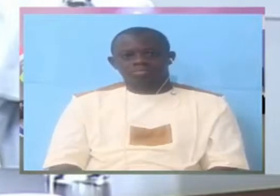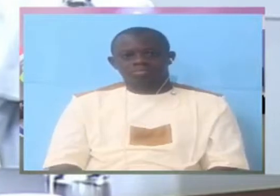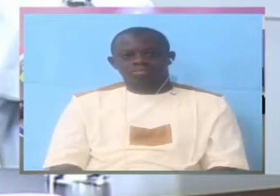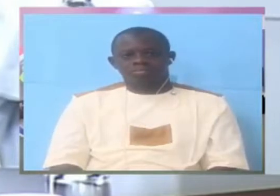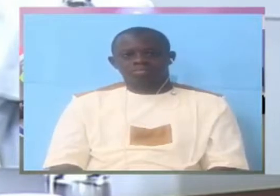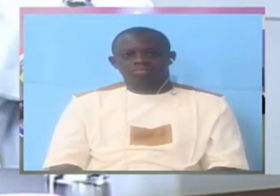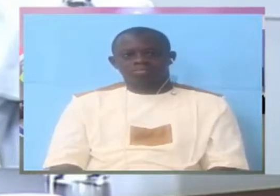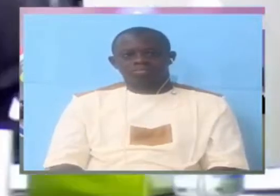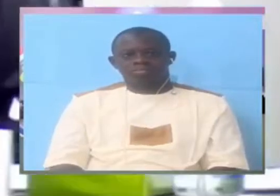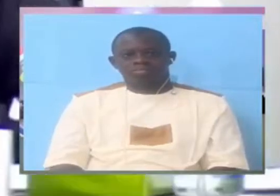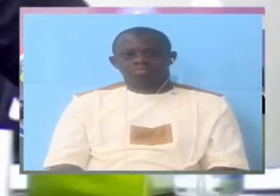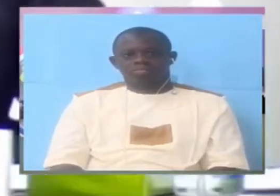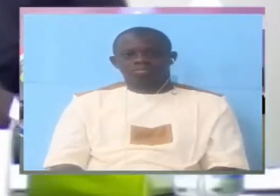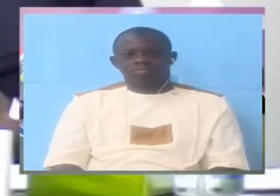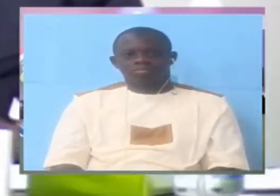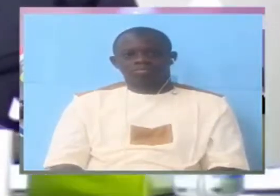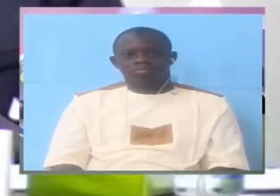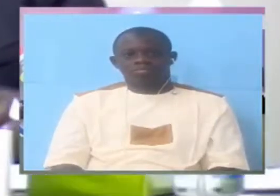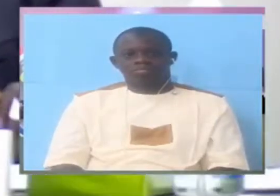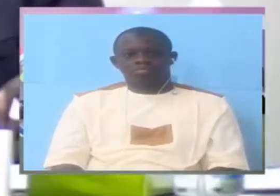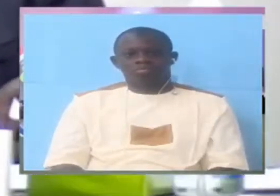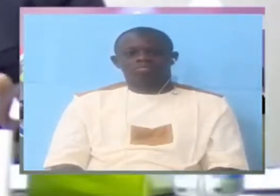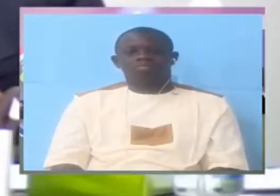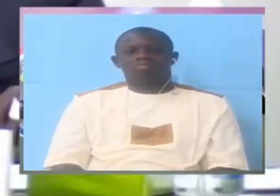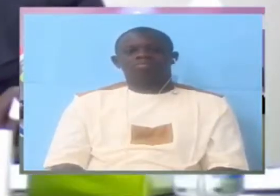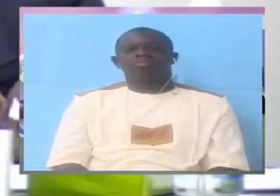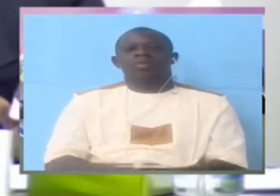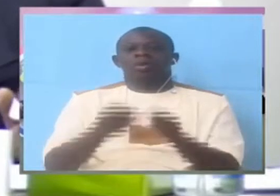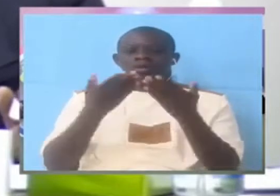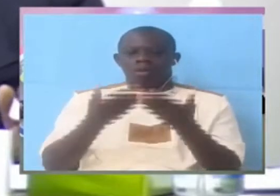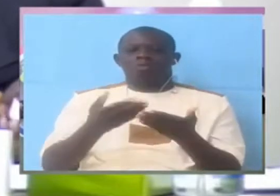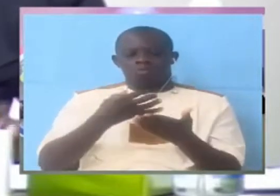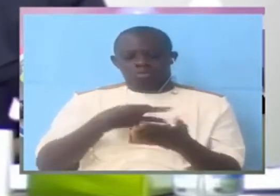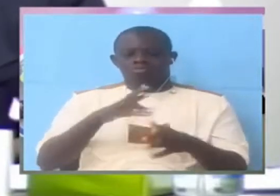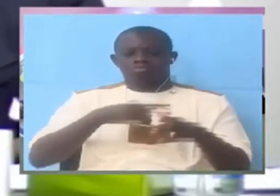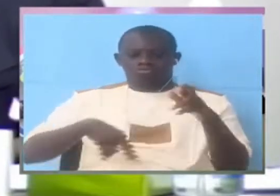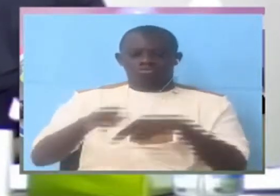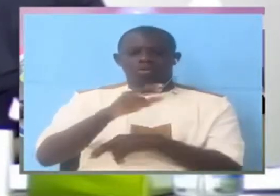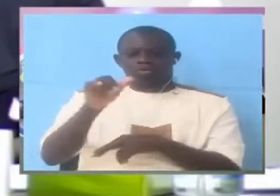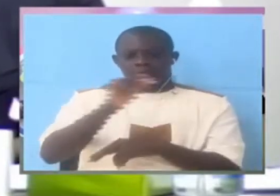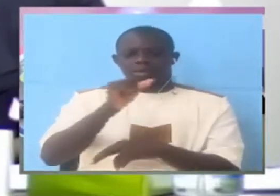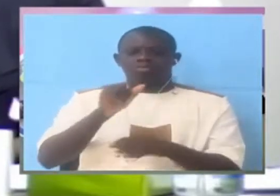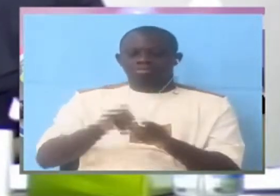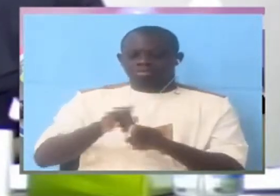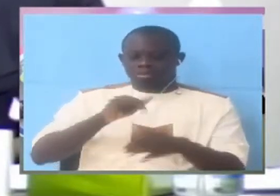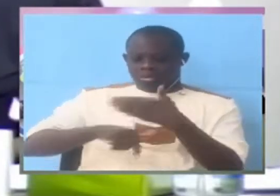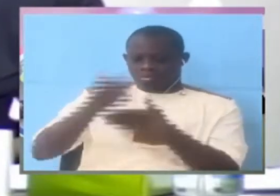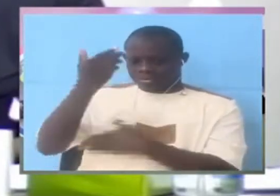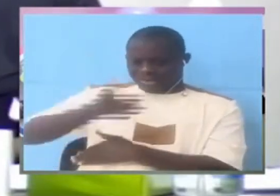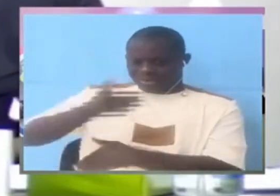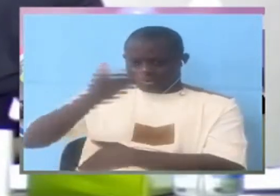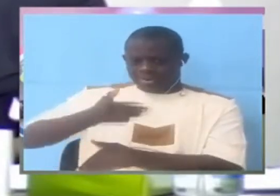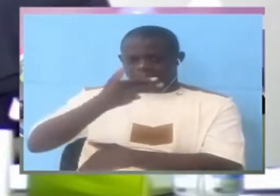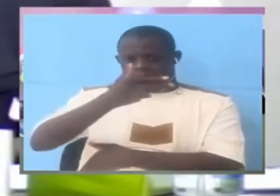So now, let's go back to 1996. 1996,